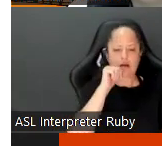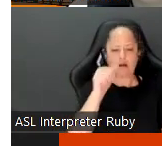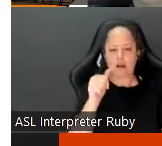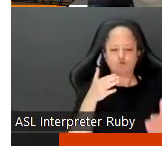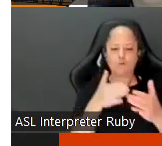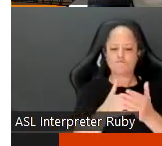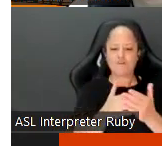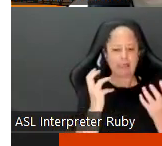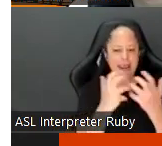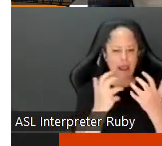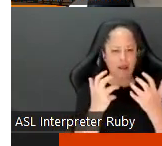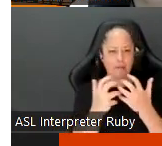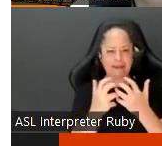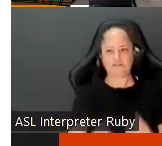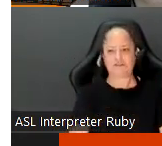violate accommodations